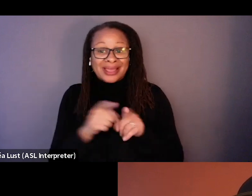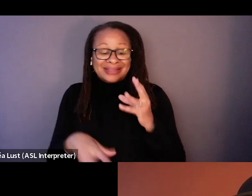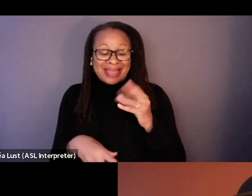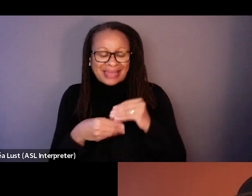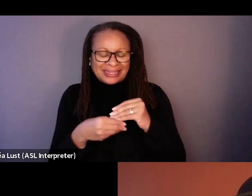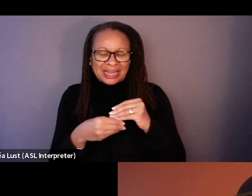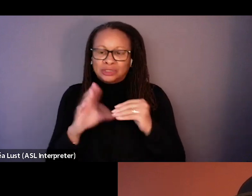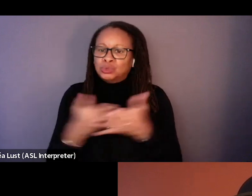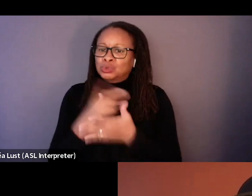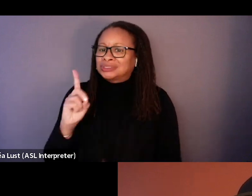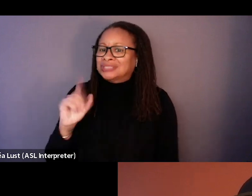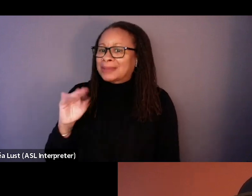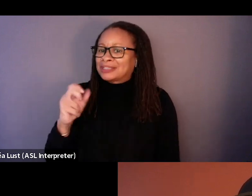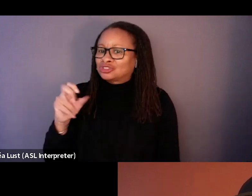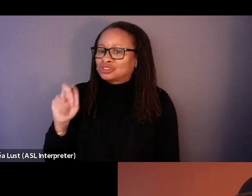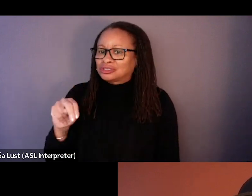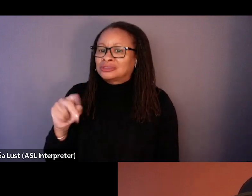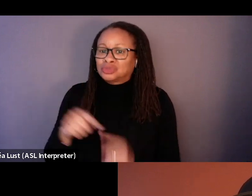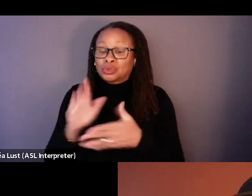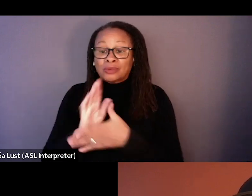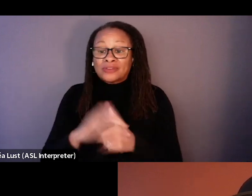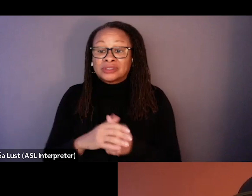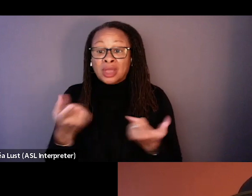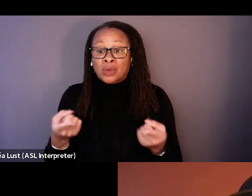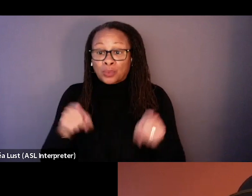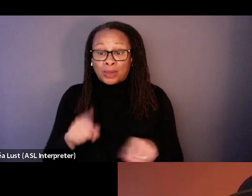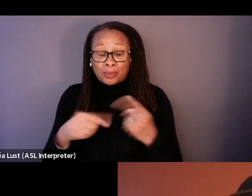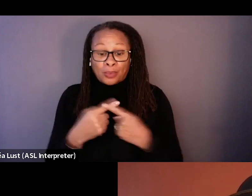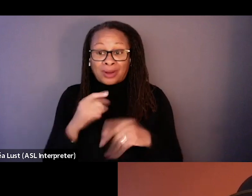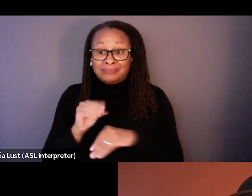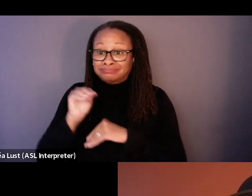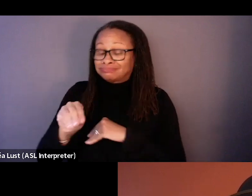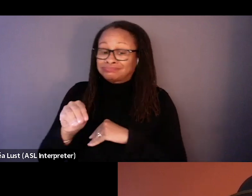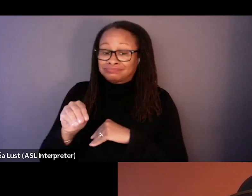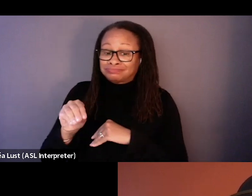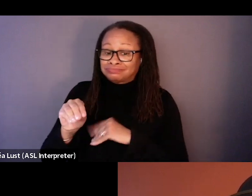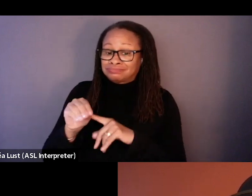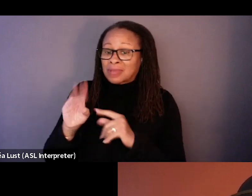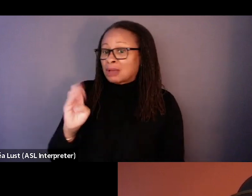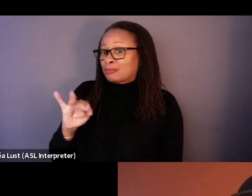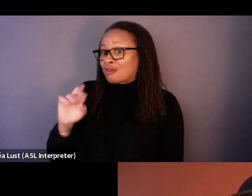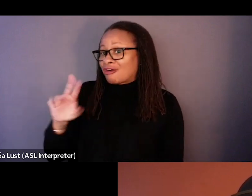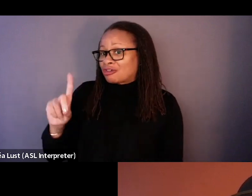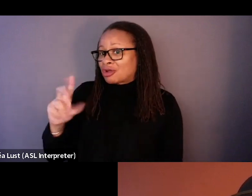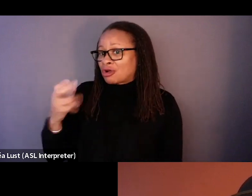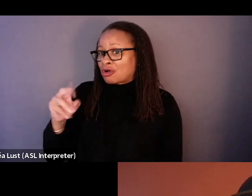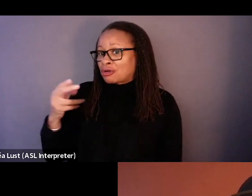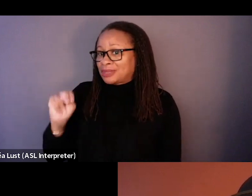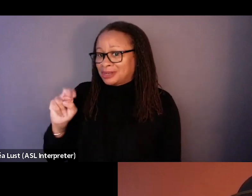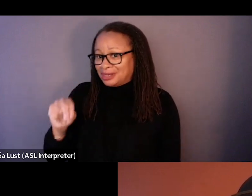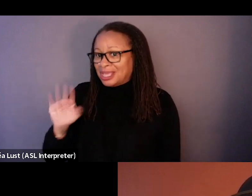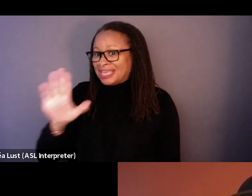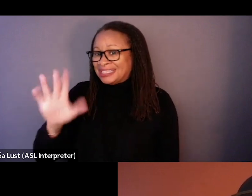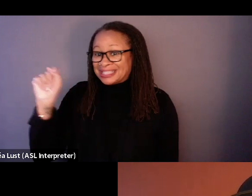movie, what, what, what happened when I placed the Bernard Herrmann's, uh, themes on the film